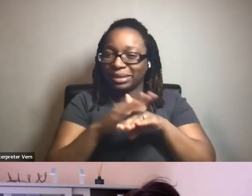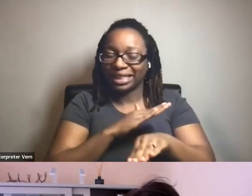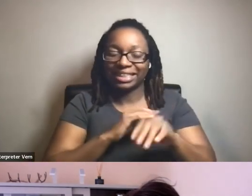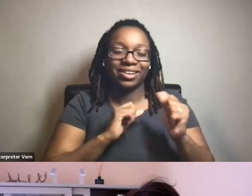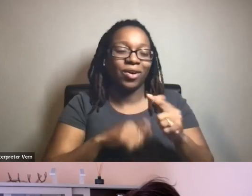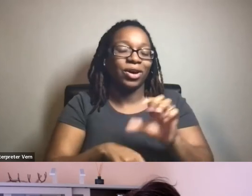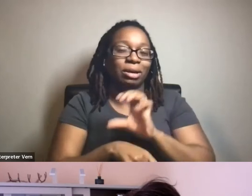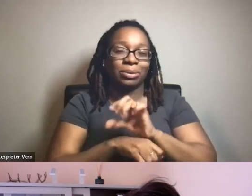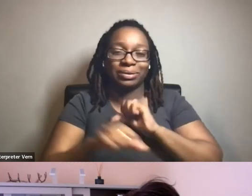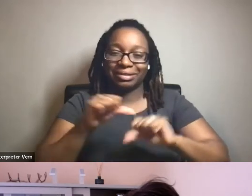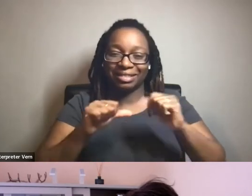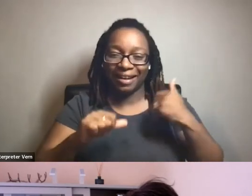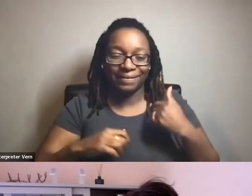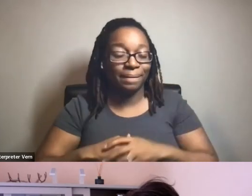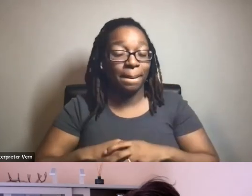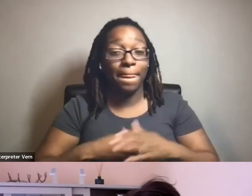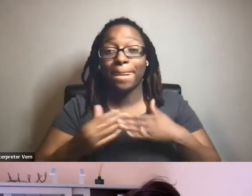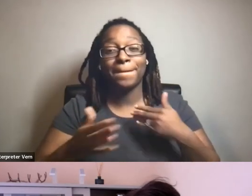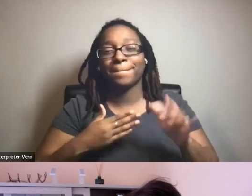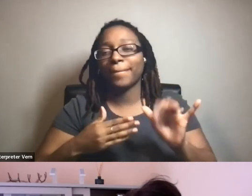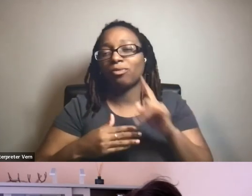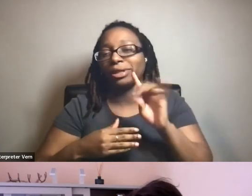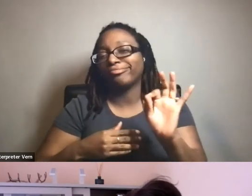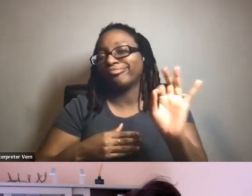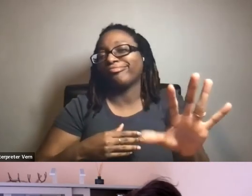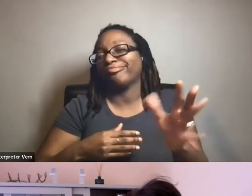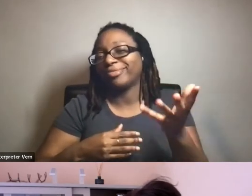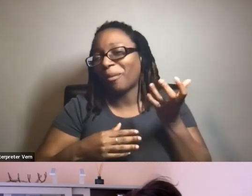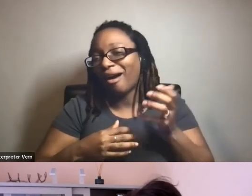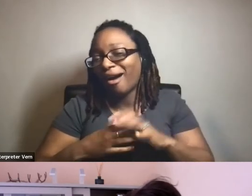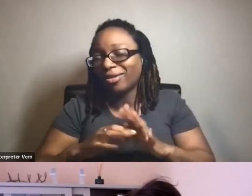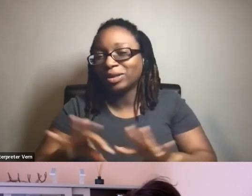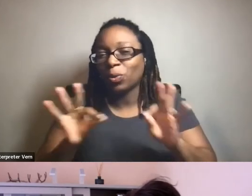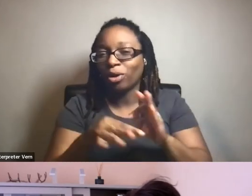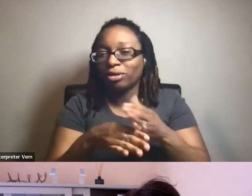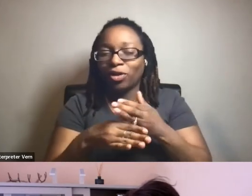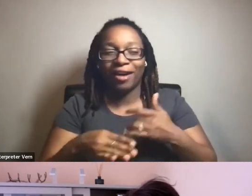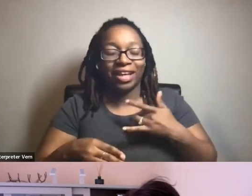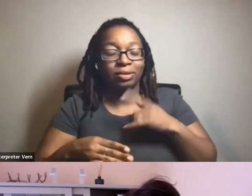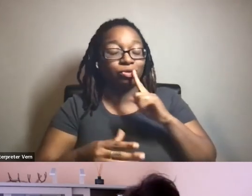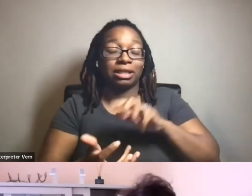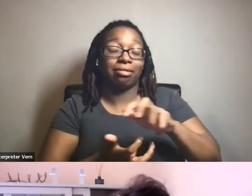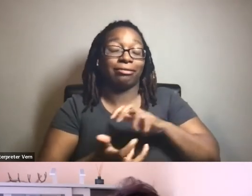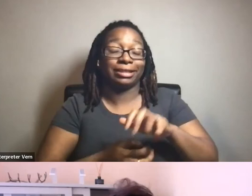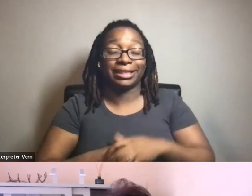have. I'm so that was just an anecdote. thought I was worth sharing because it was just a hilarious thing.